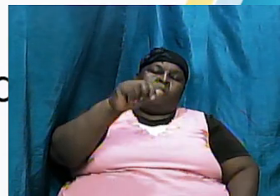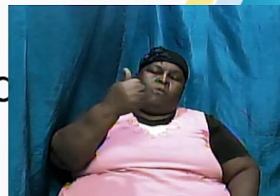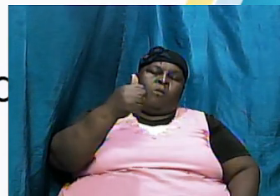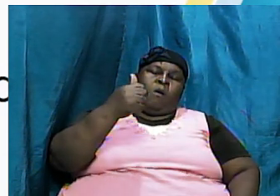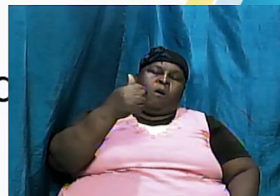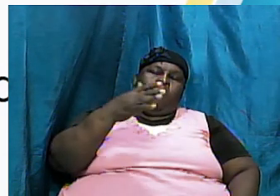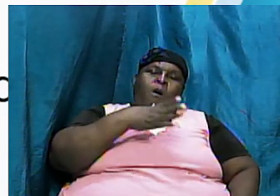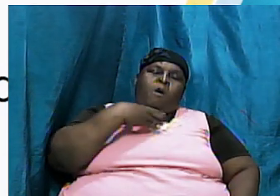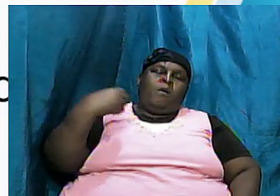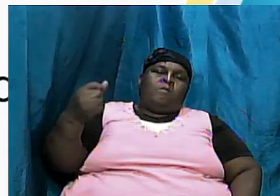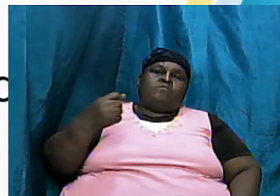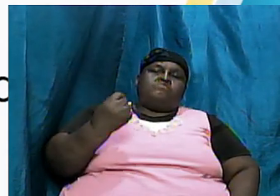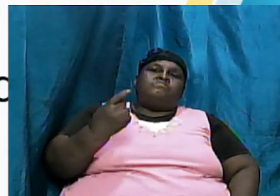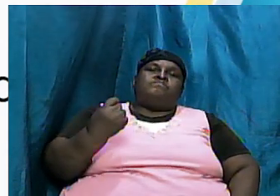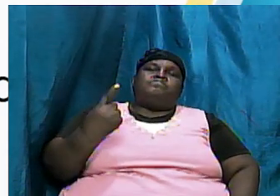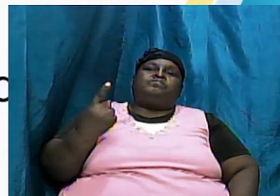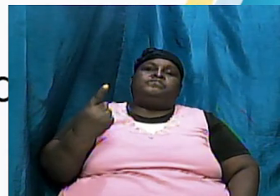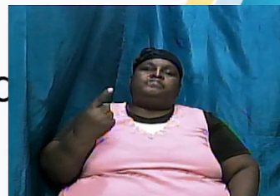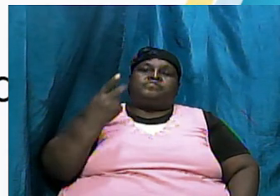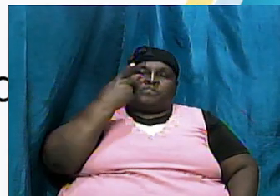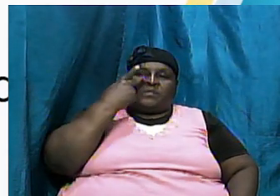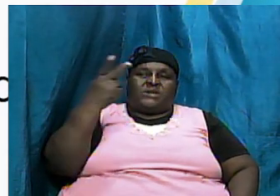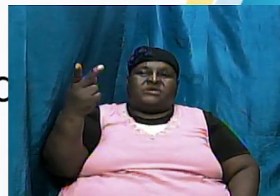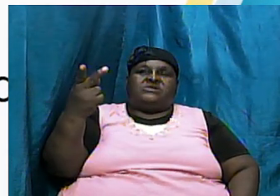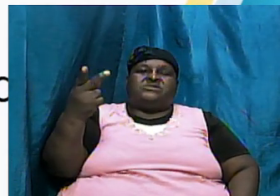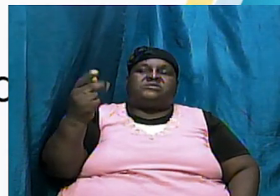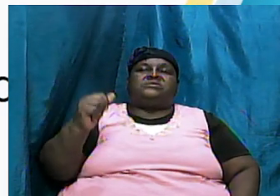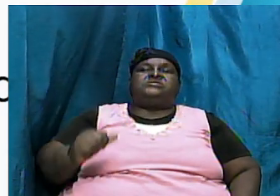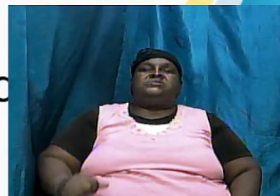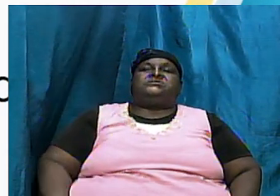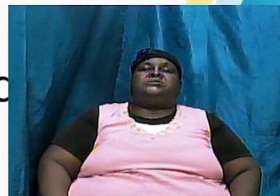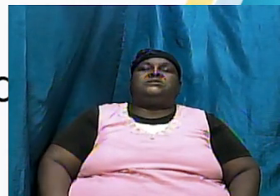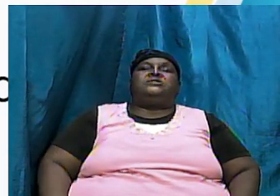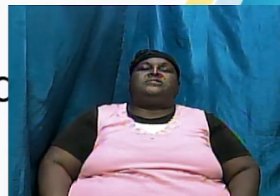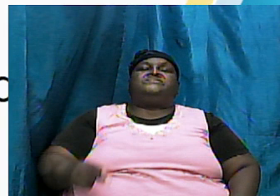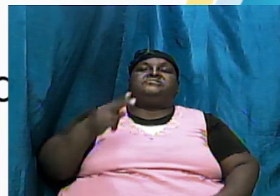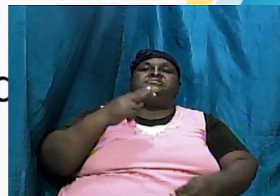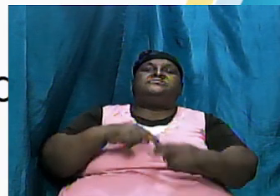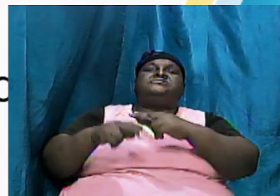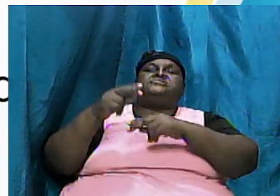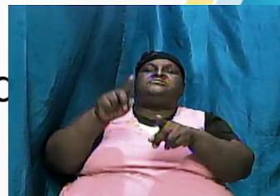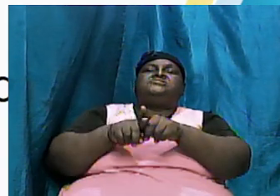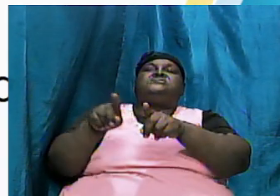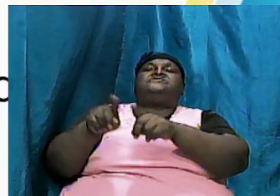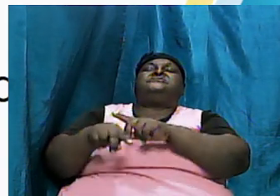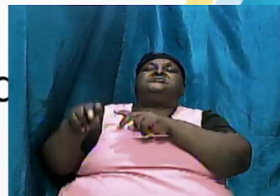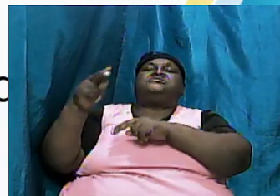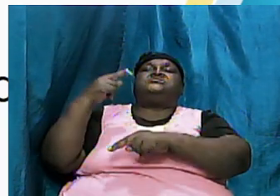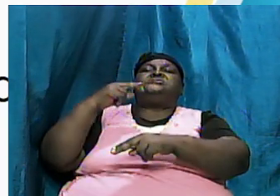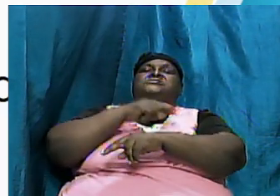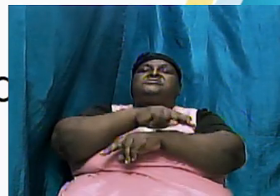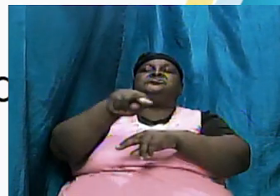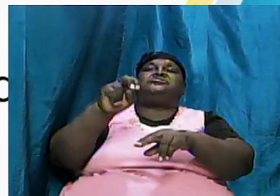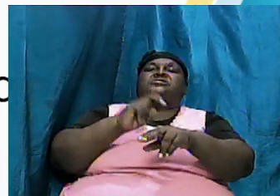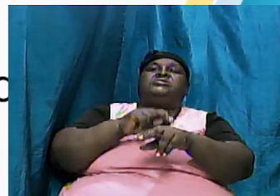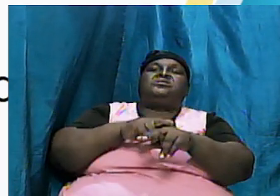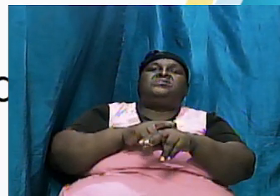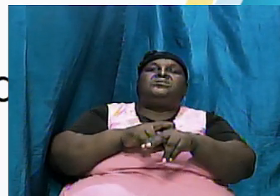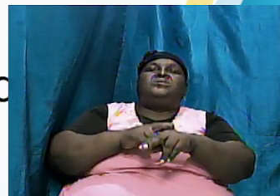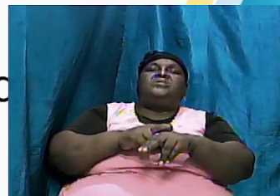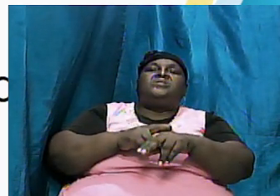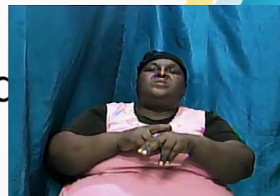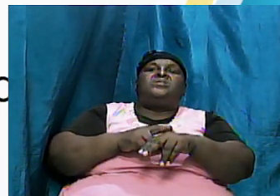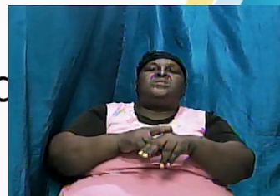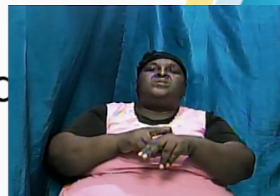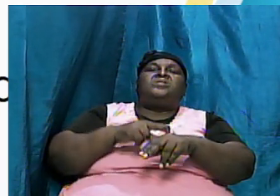we see the dispersion of nations right as we go down we see Noah had his